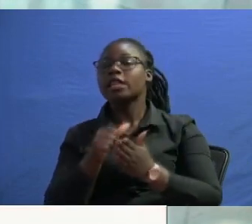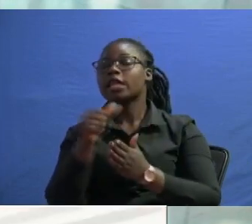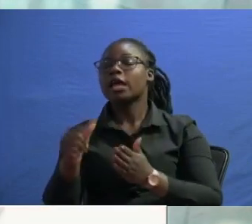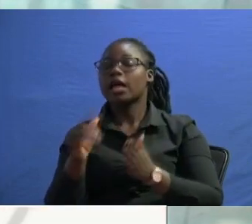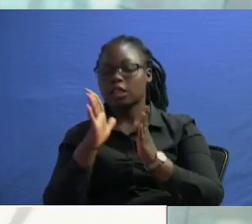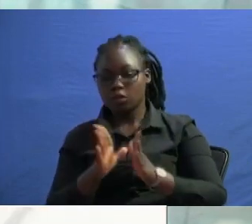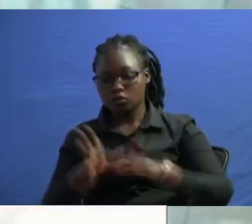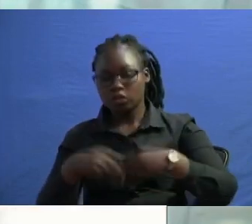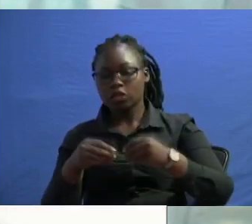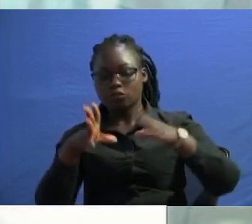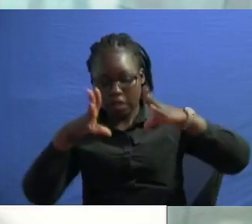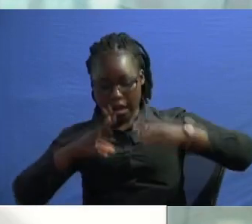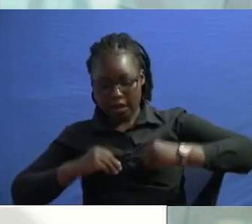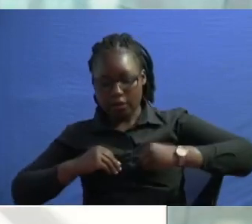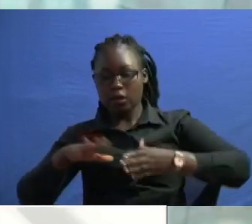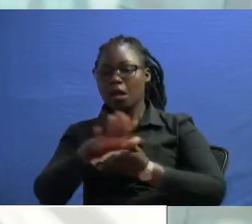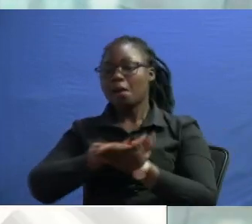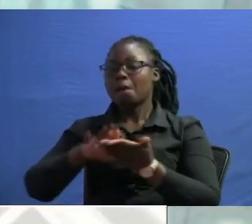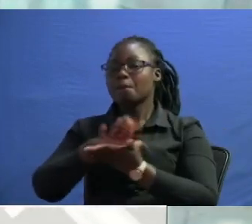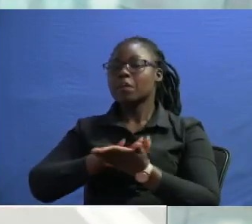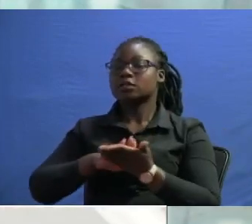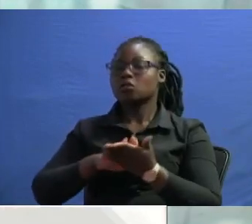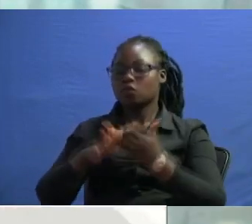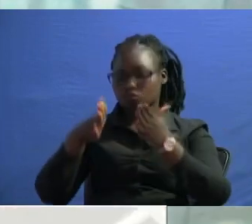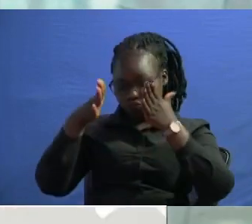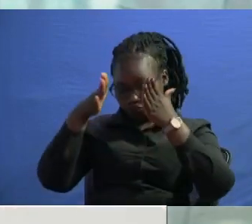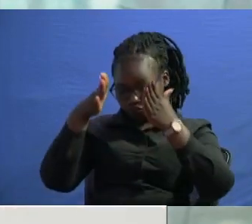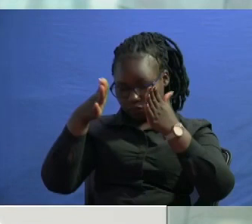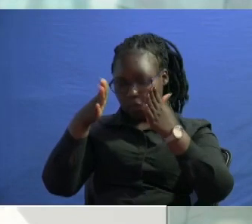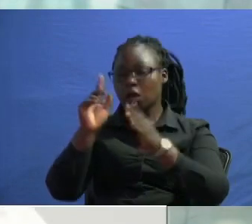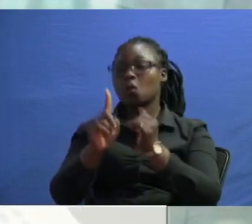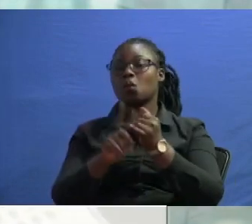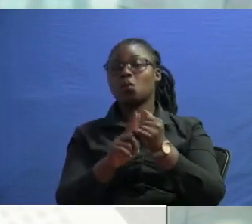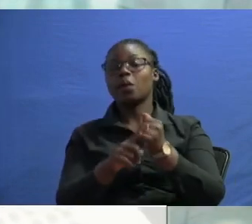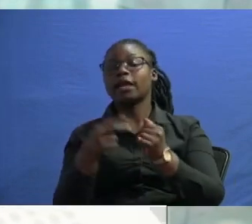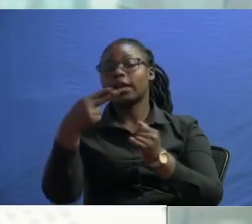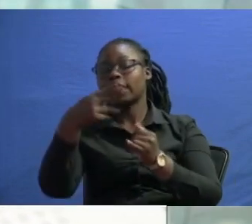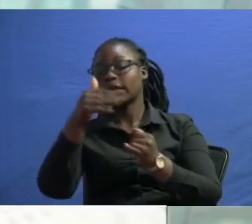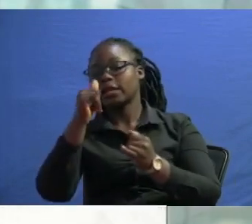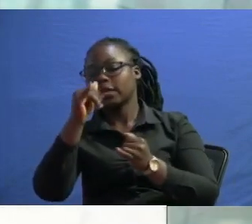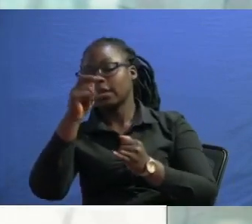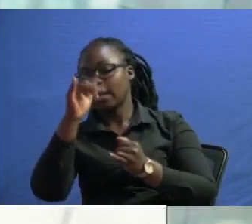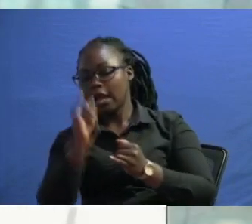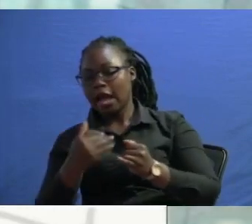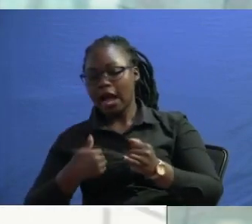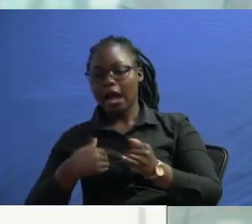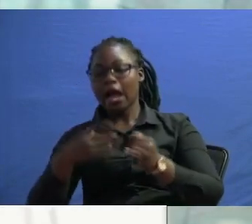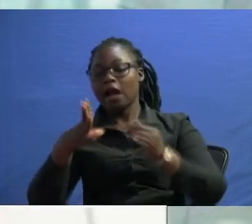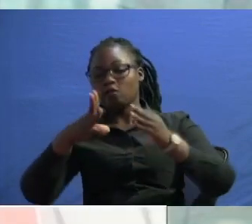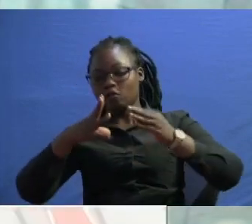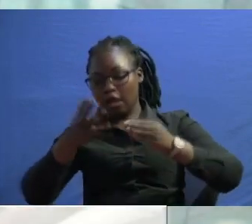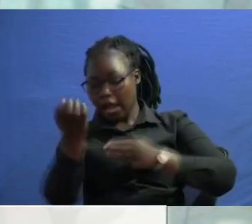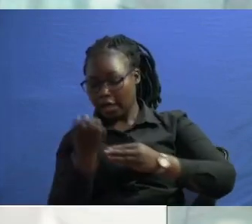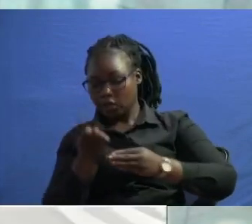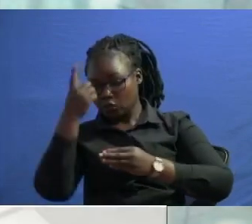person gives an acceptance based on a particular consideration one haiti had a need for police